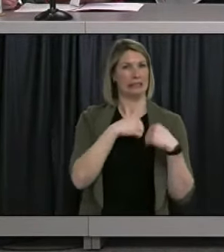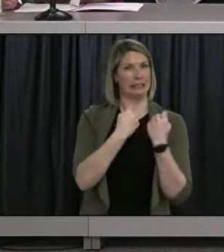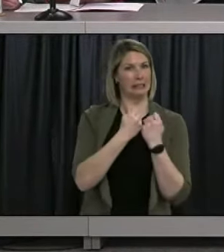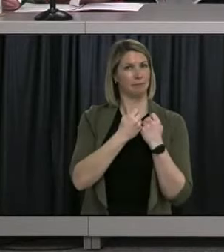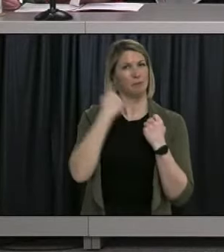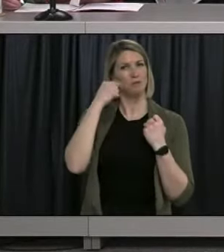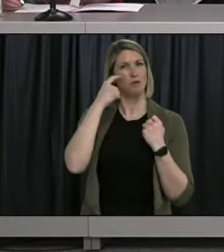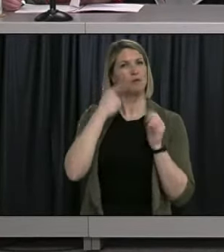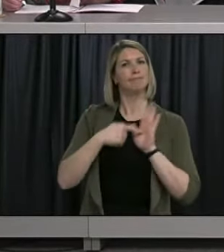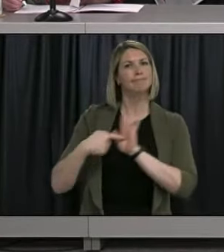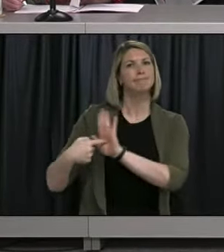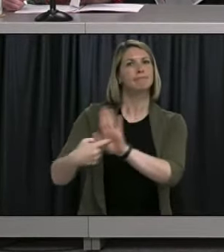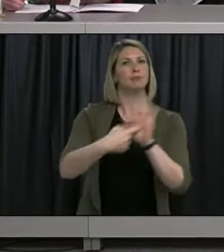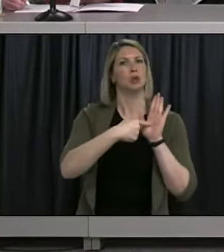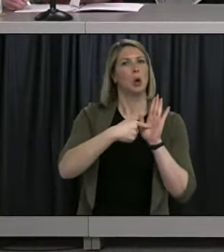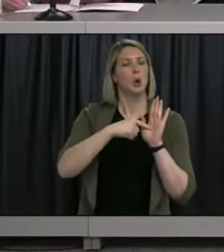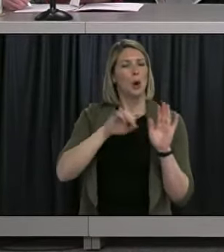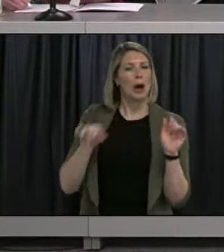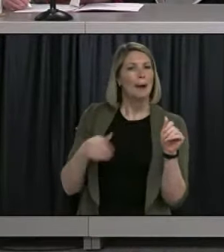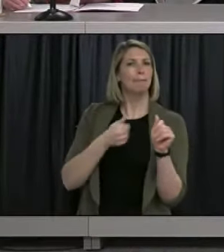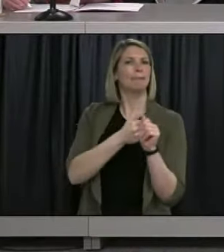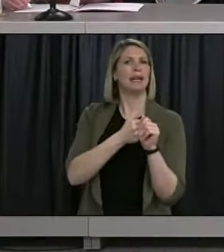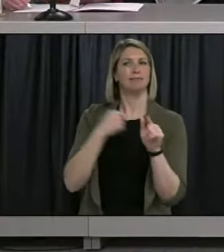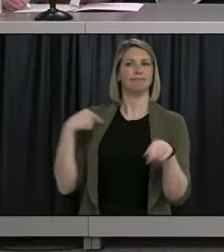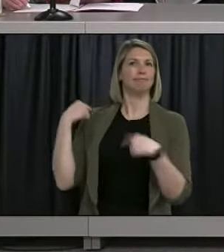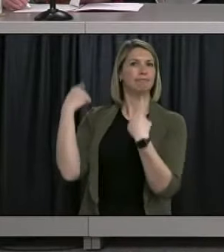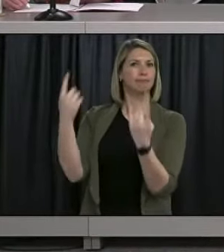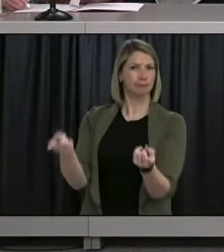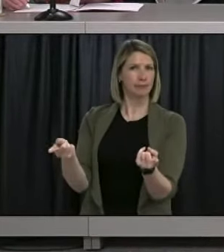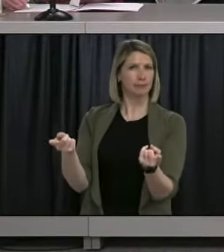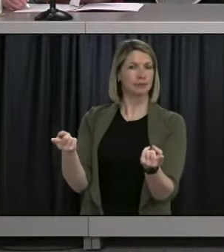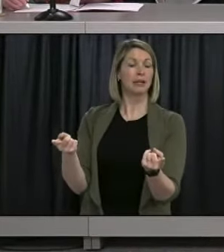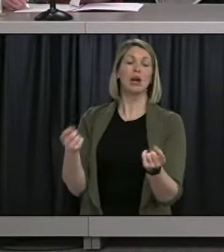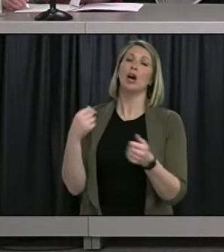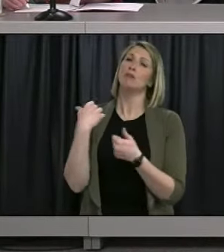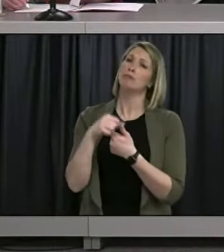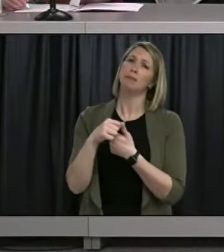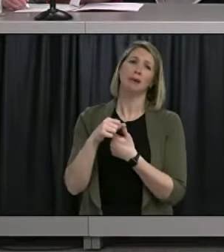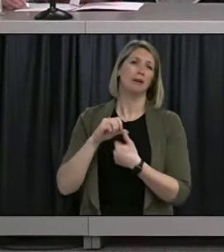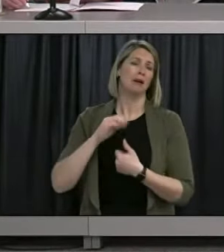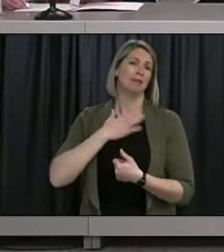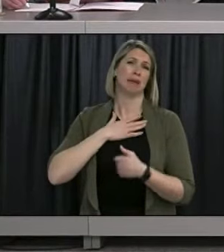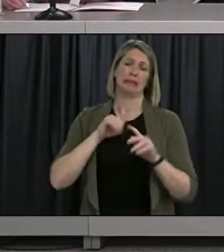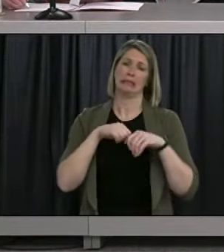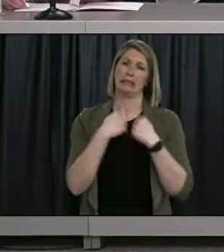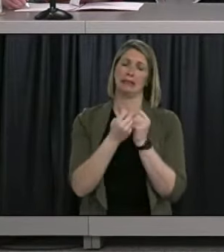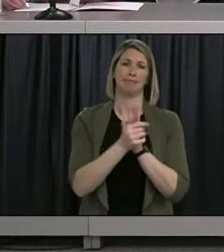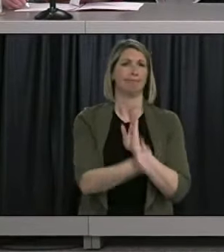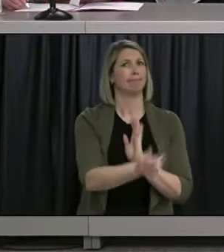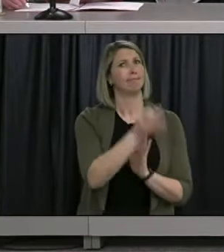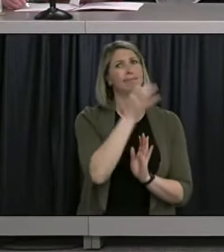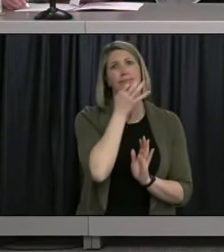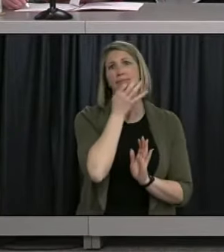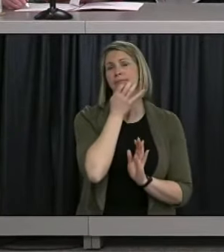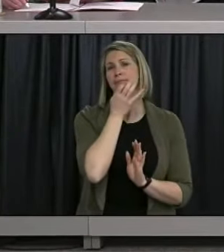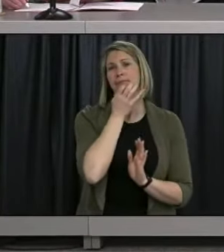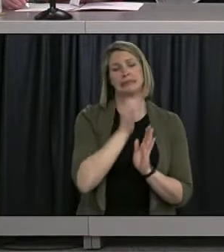update. So this is the work that's done on behalf of the team. have a really talented and well-experienced group,